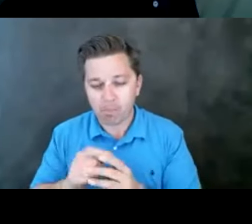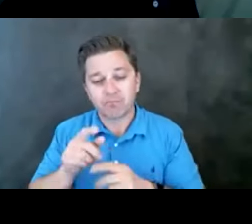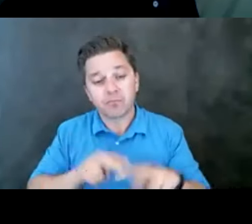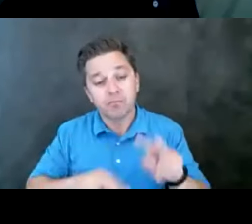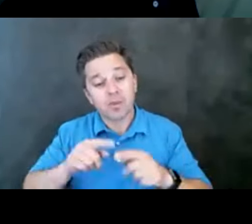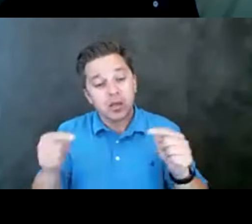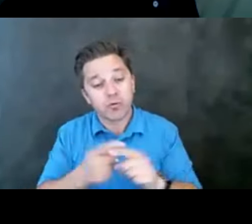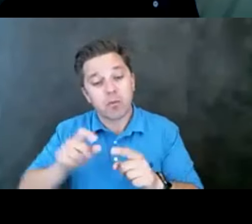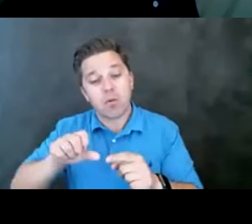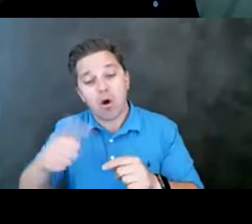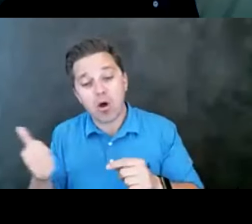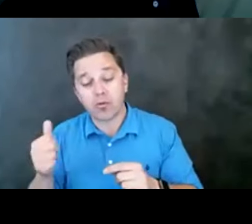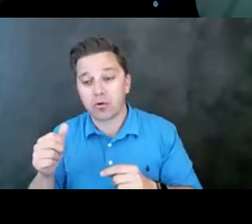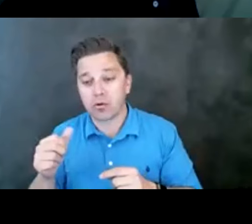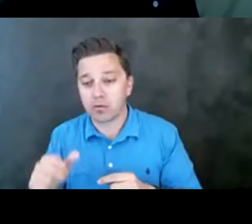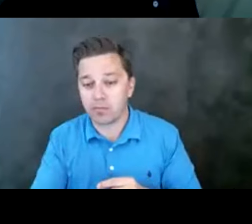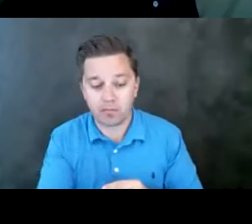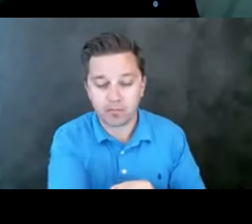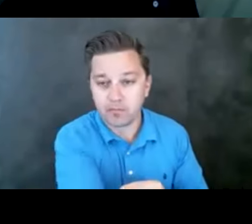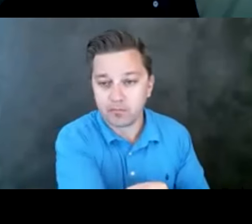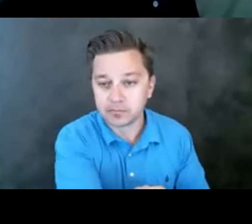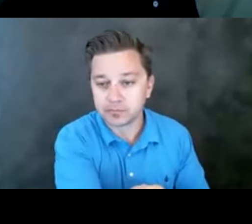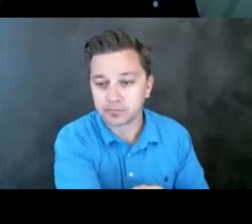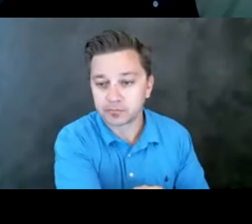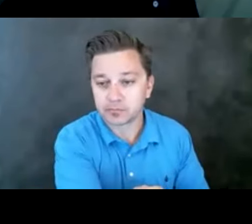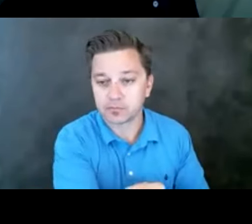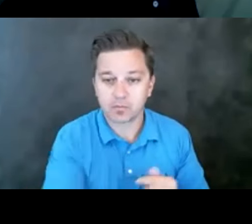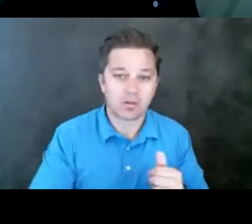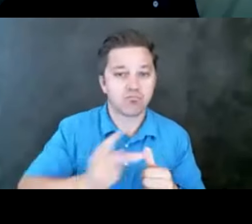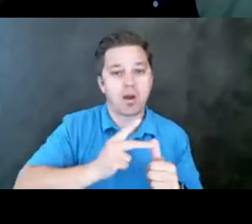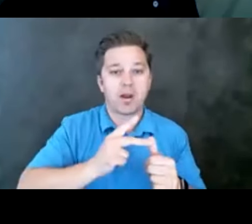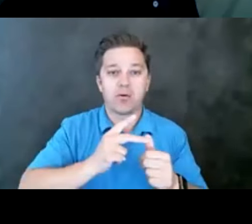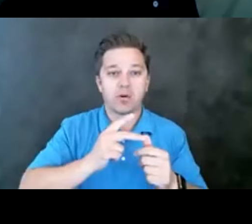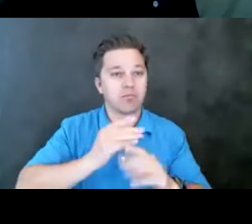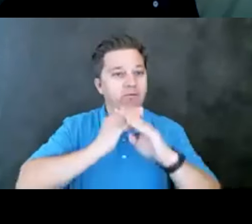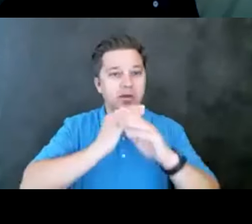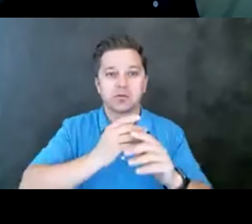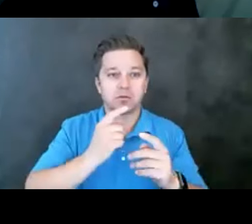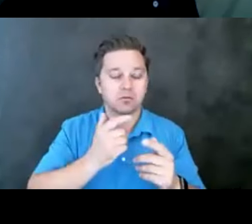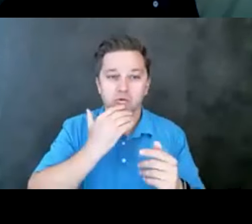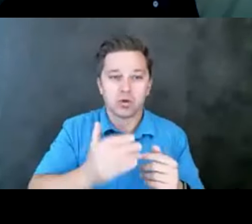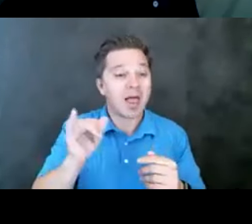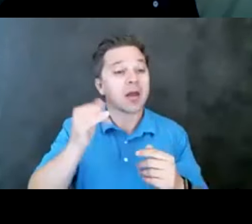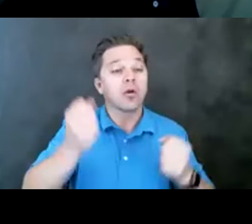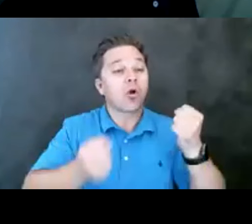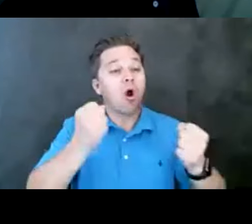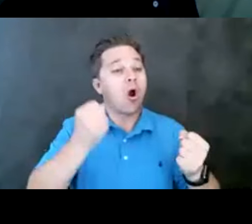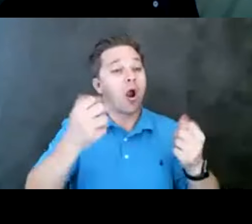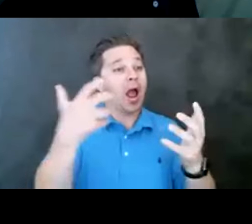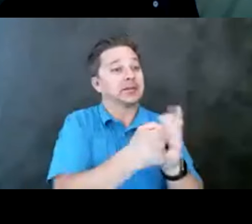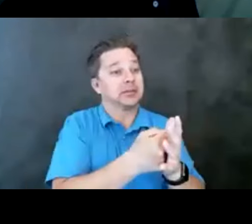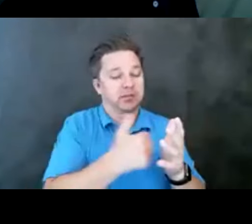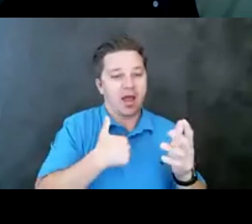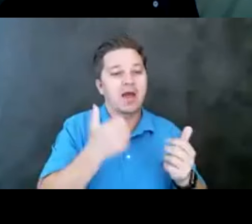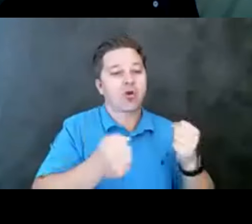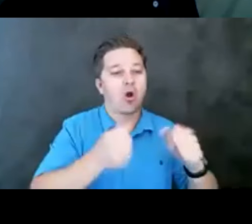look at, say, car safety, the primary prevention is brakes, right? Getting the cars to just stop. That secondary level is we have airbags